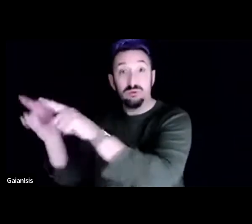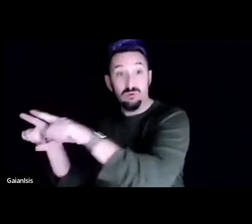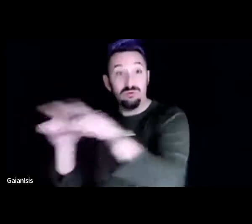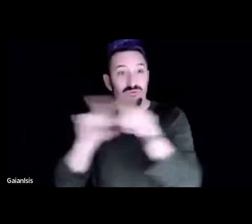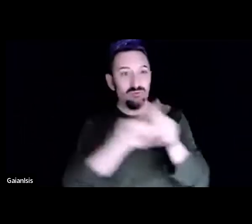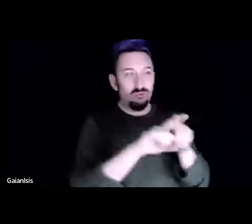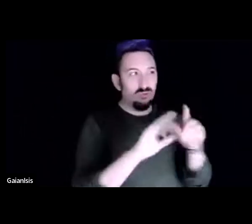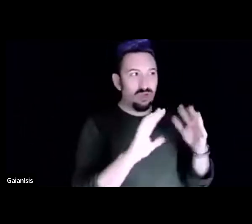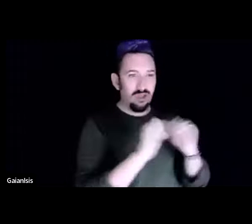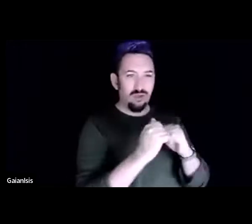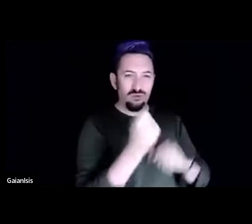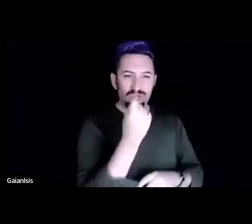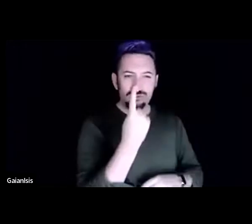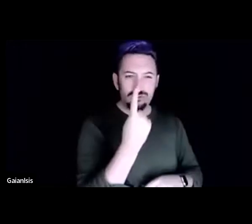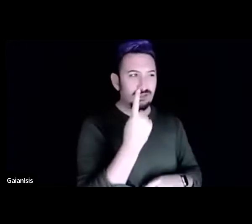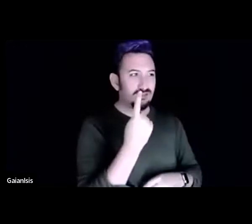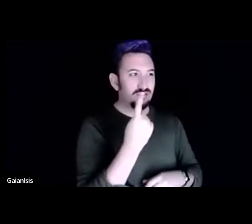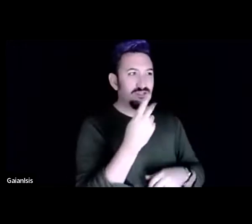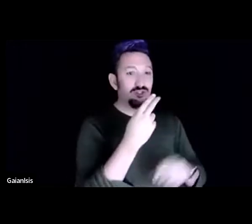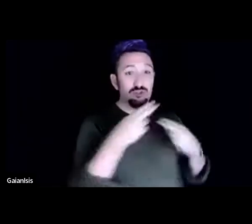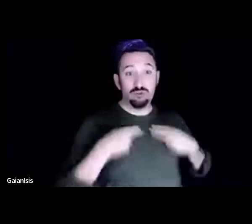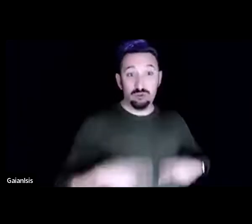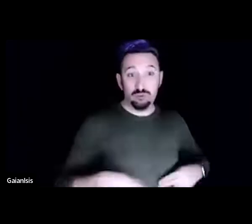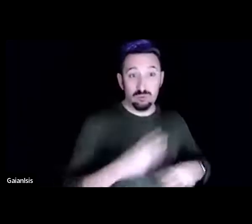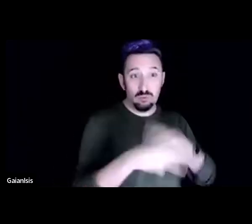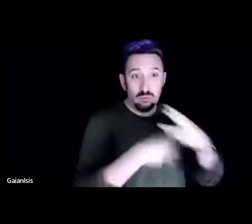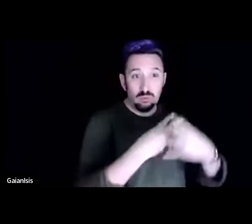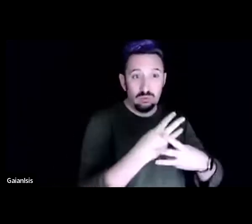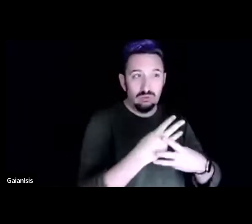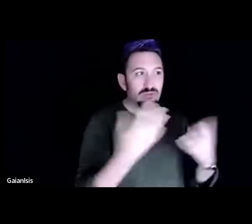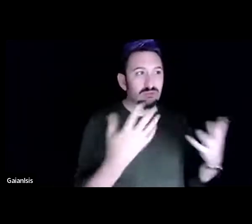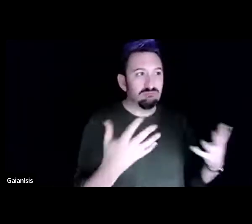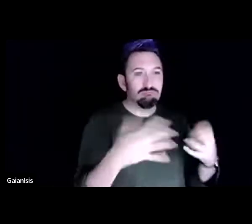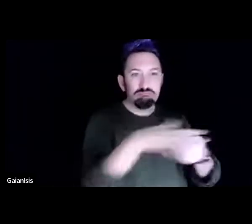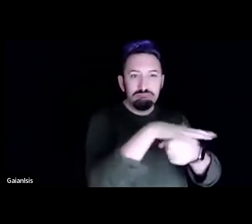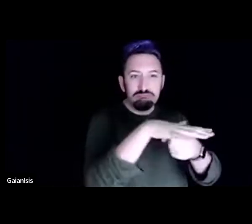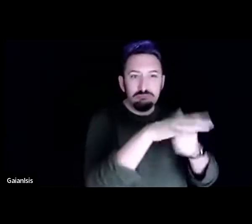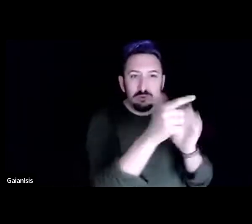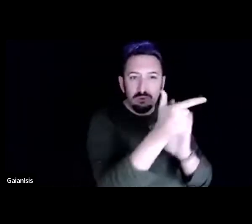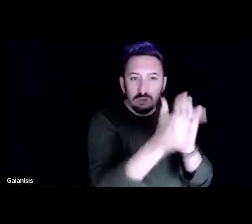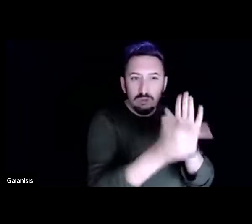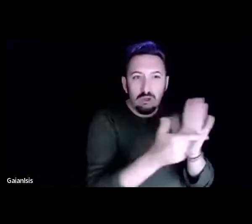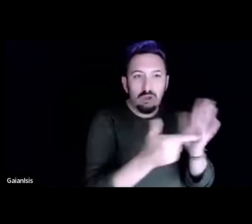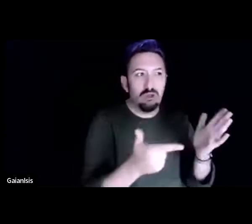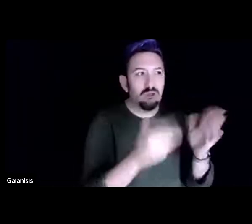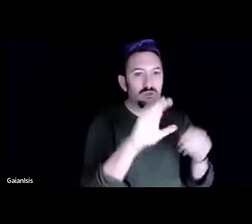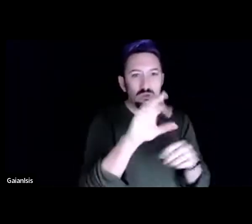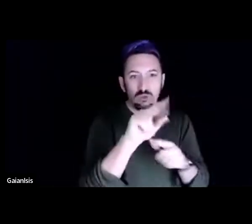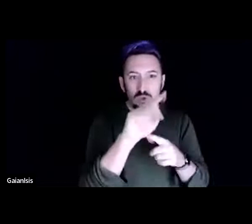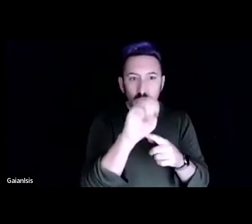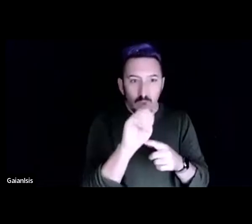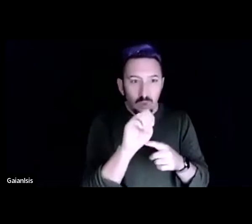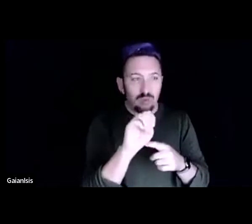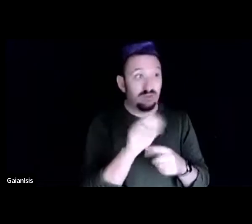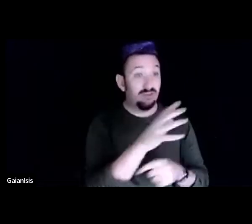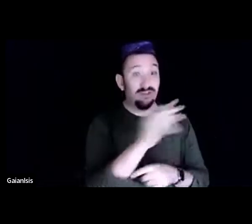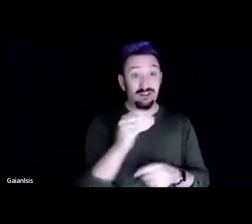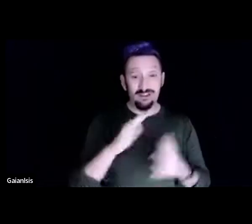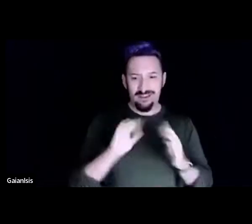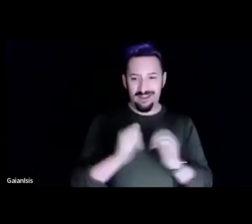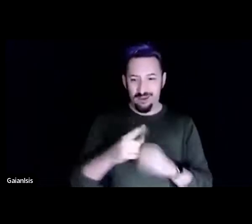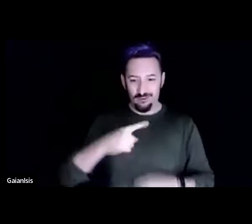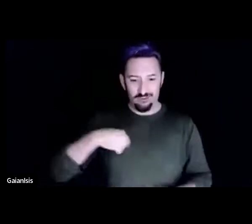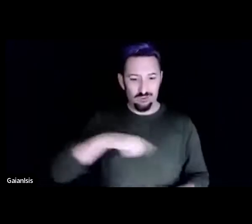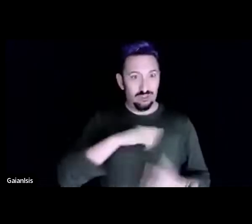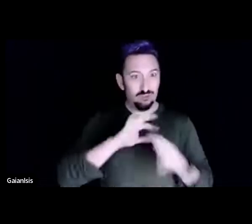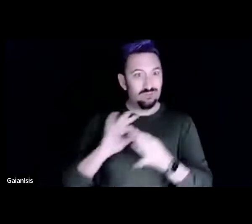codes or whether it is like social interactions, like how do we relate to each other? Because a lot of the ecological cycles and